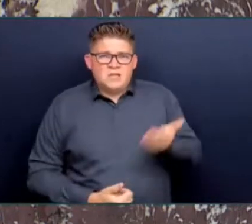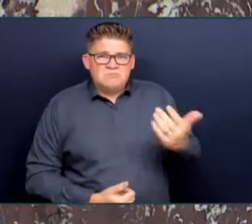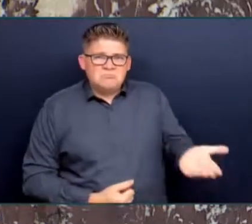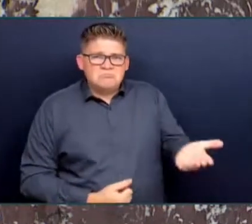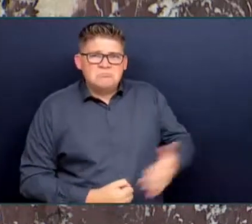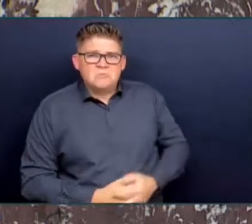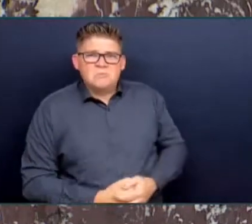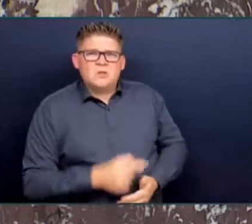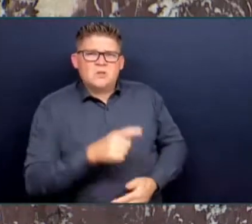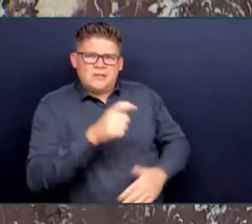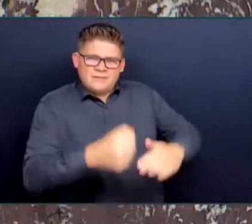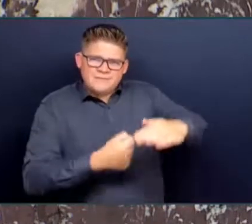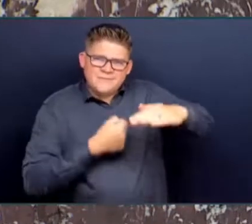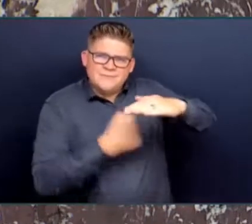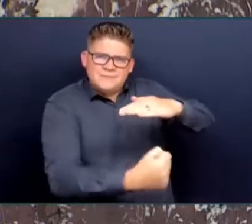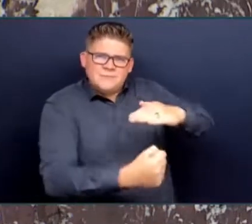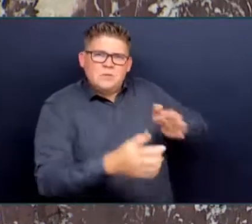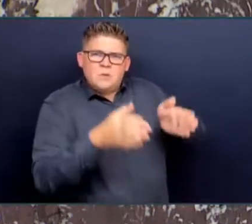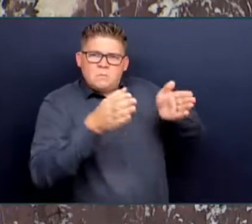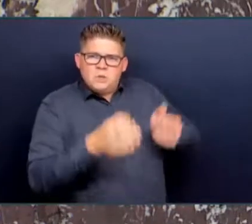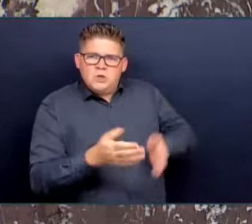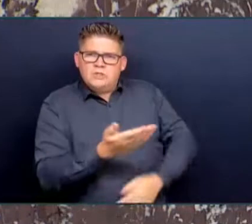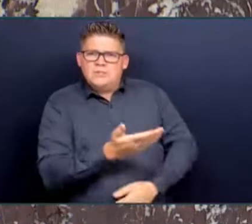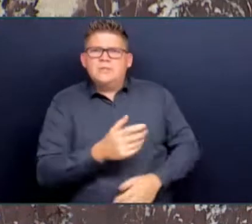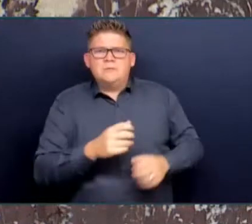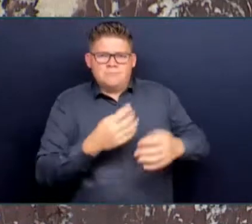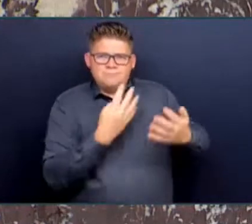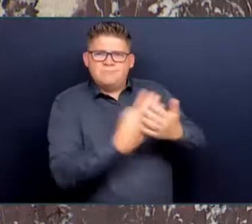to continue to cause harm in these communities? Please.